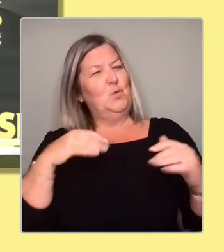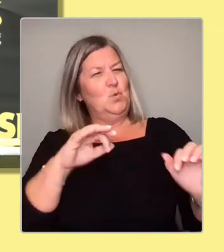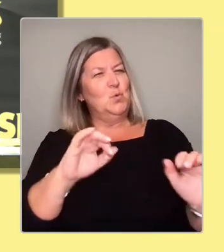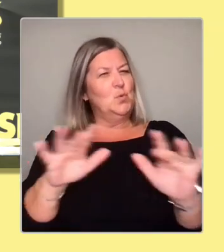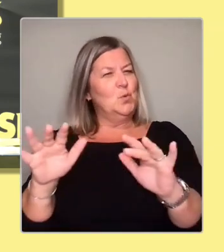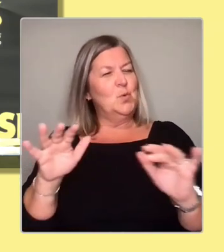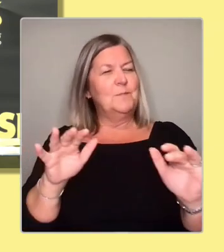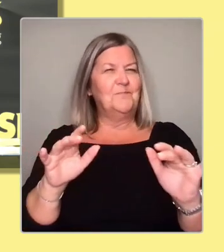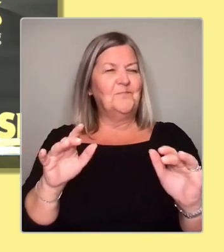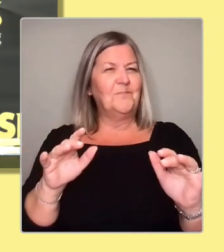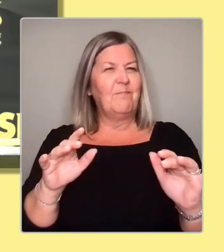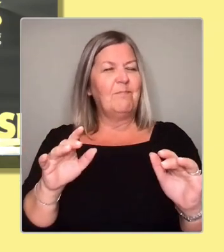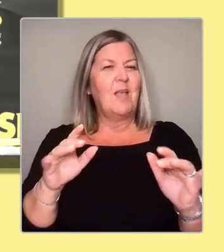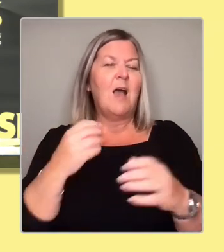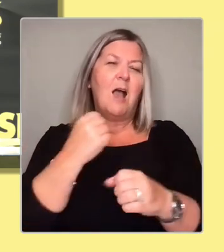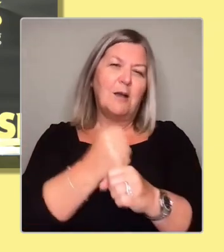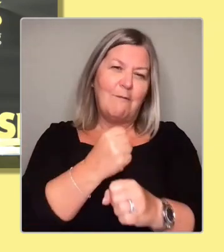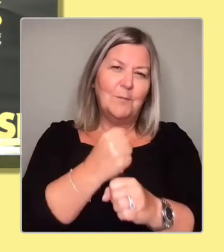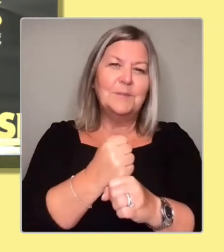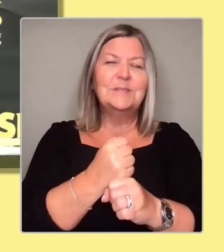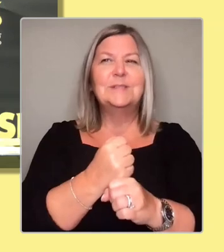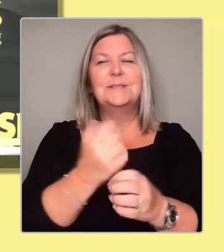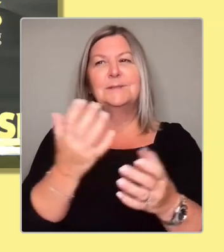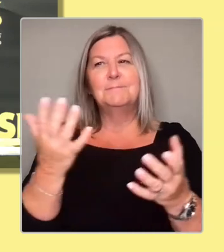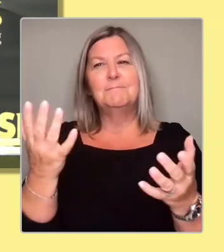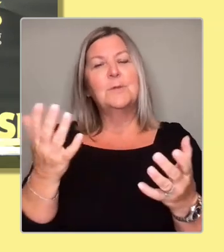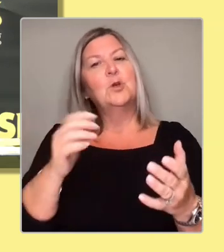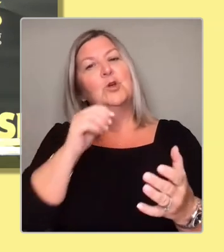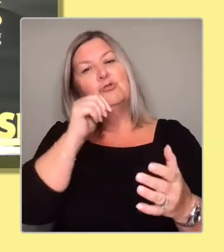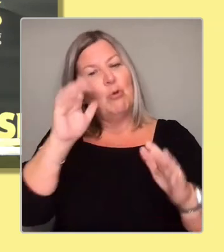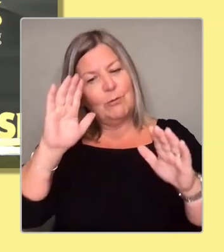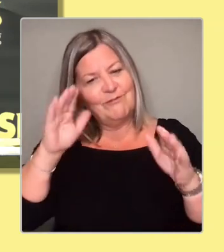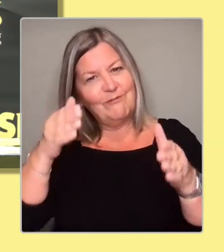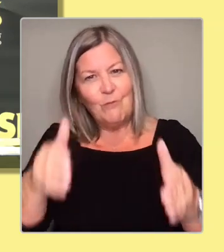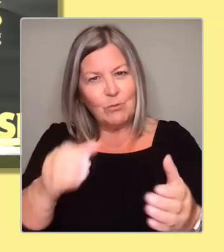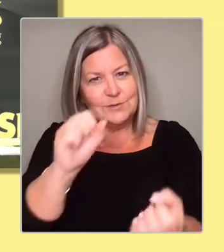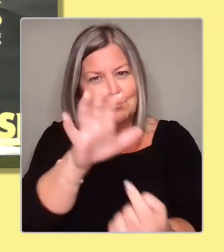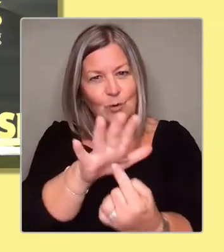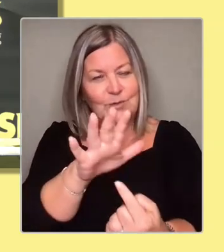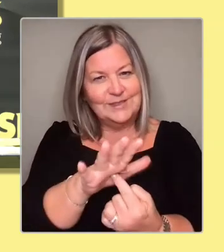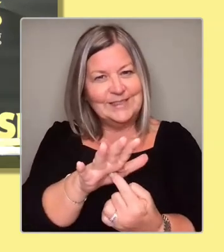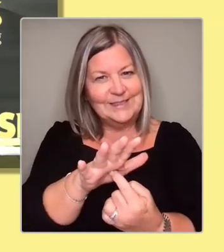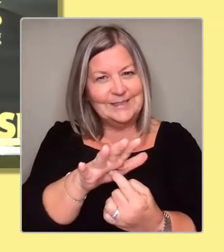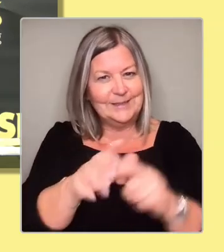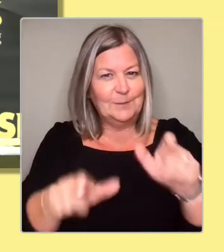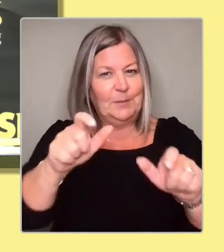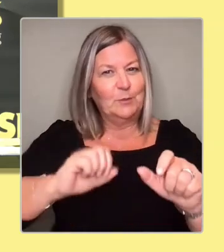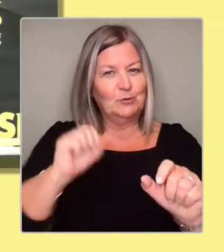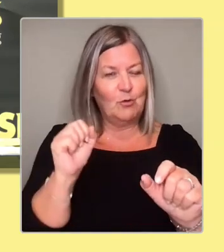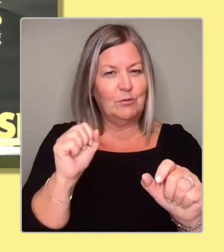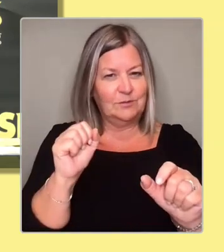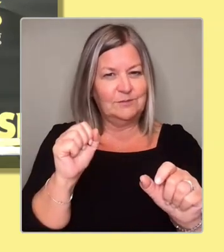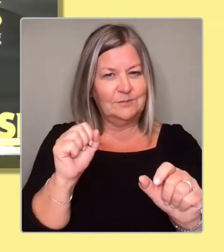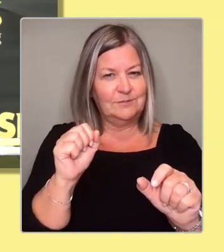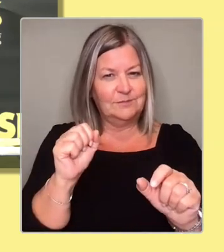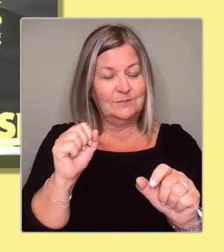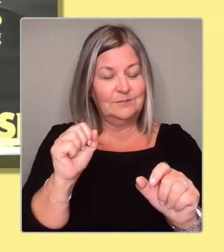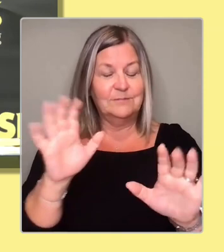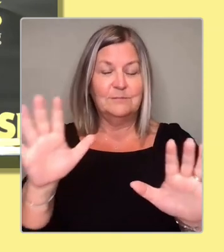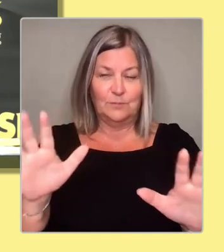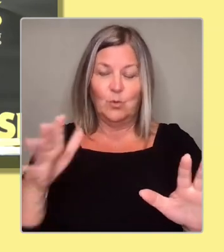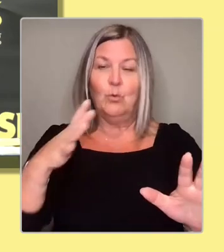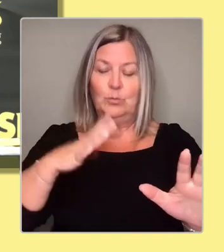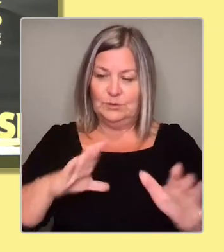you know, not focusing on the priorities of the people of Scotland. So I think that's very important that we make sure that we are focusing on the priorities of the people of Scotland.